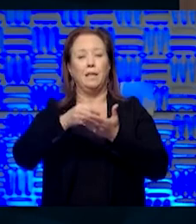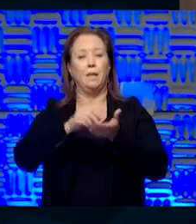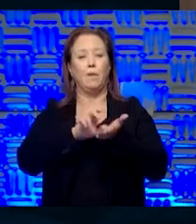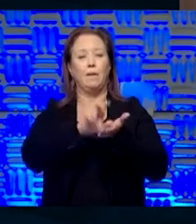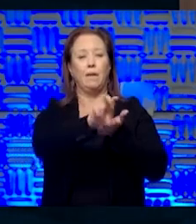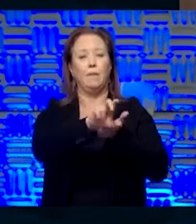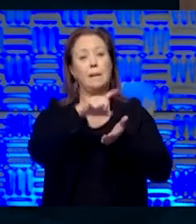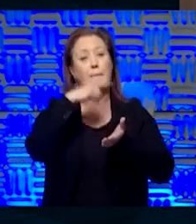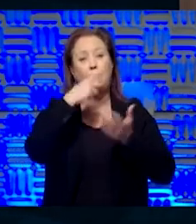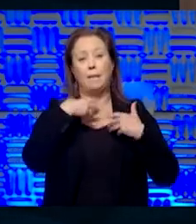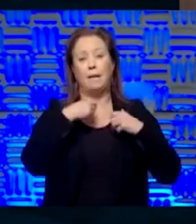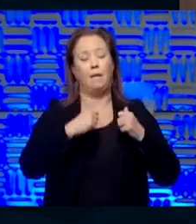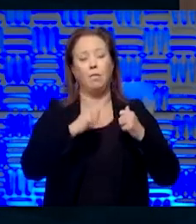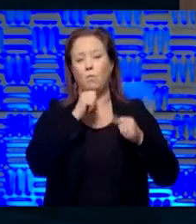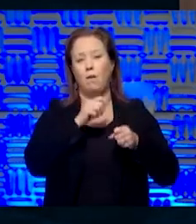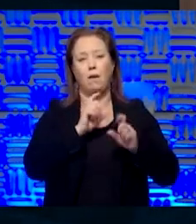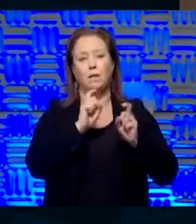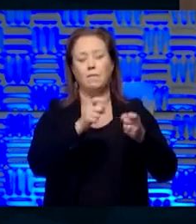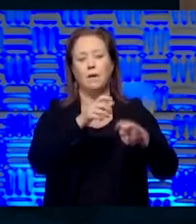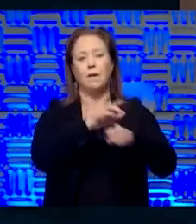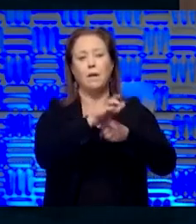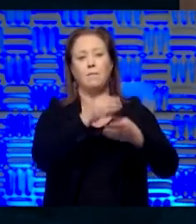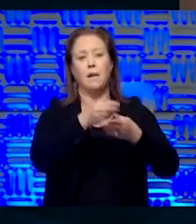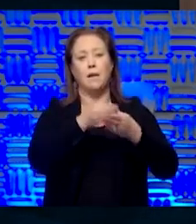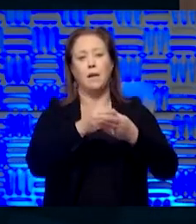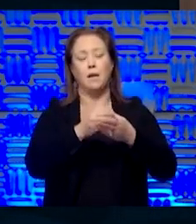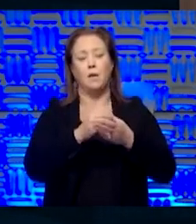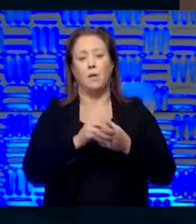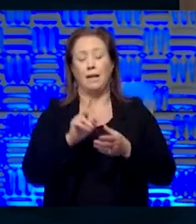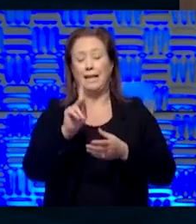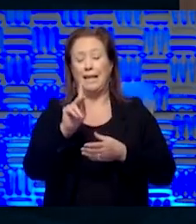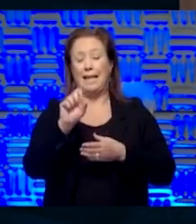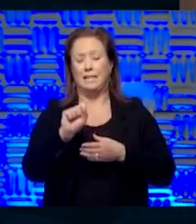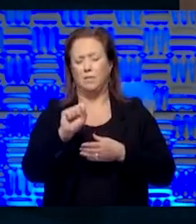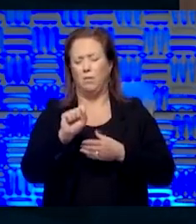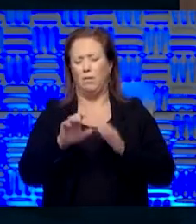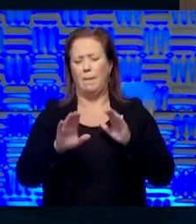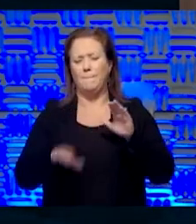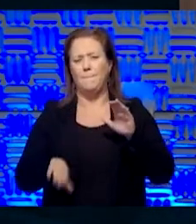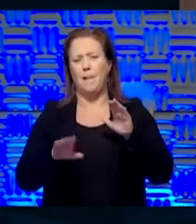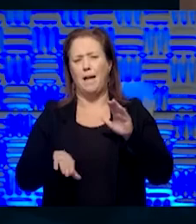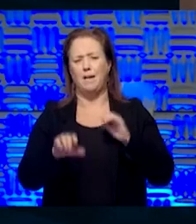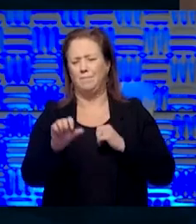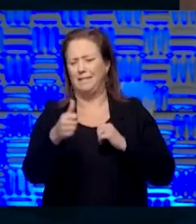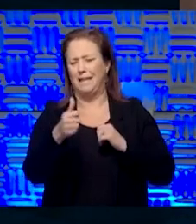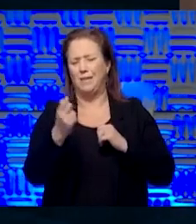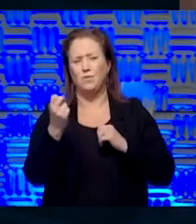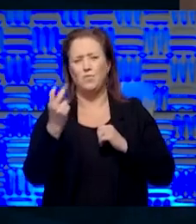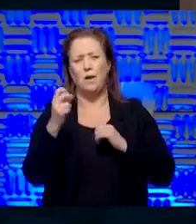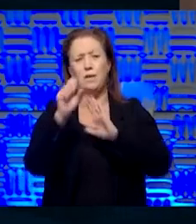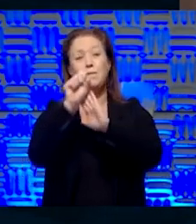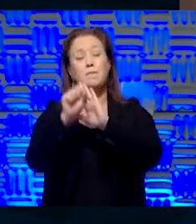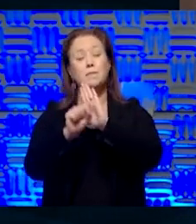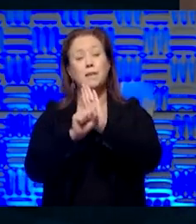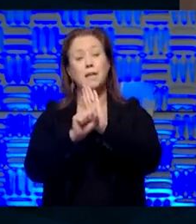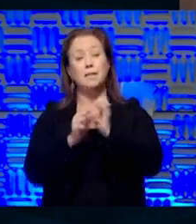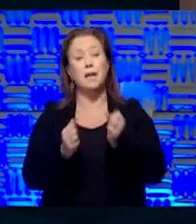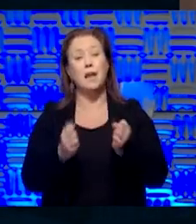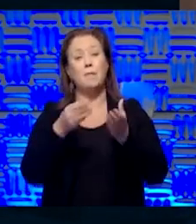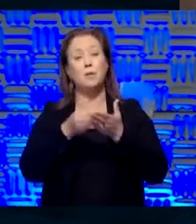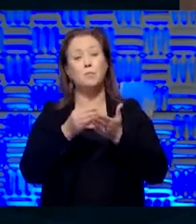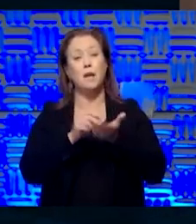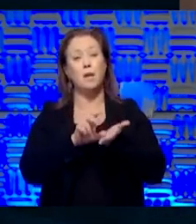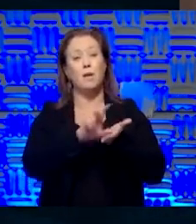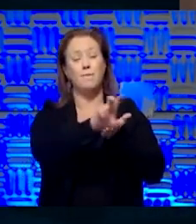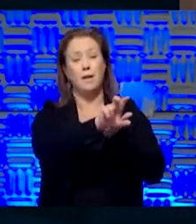United States, and especially in Kansas. We're in the bottom decile, we're in the bottom 10 or 12 states in terms of the amount that we